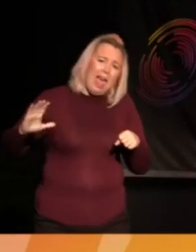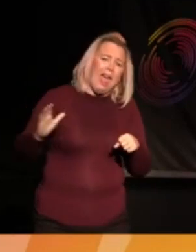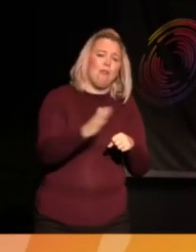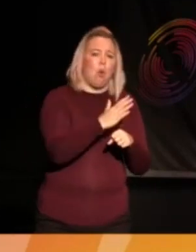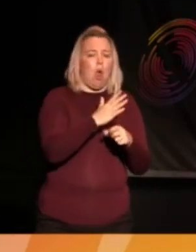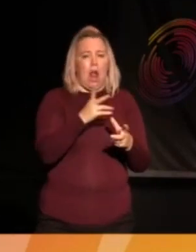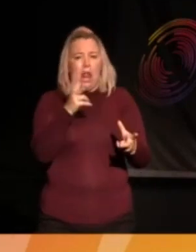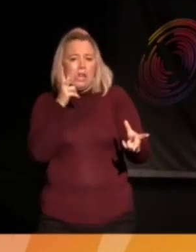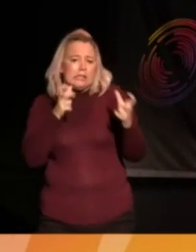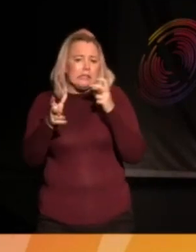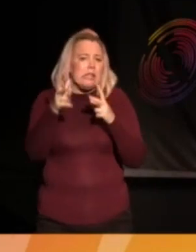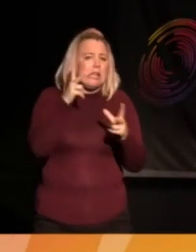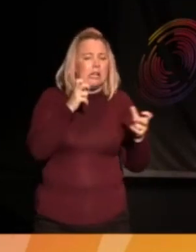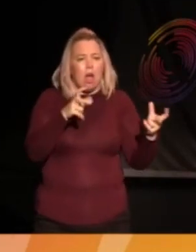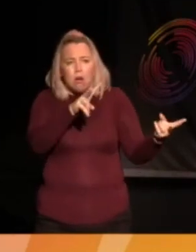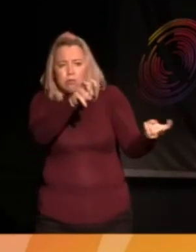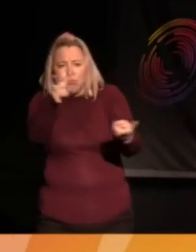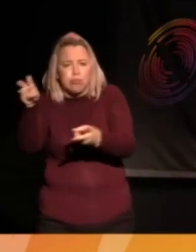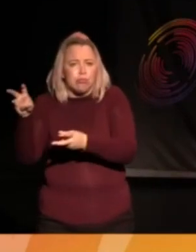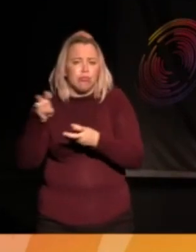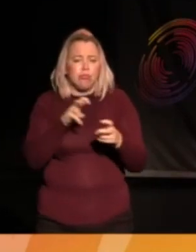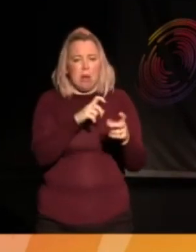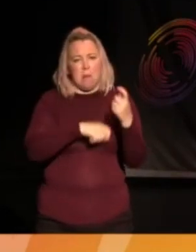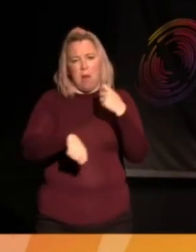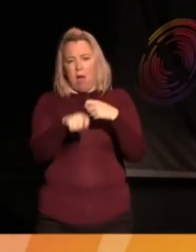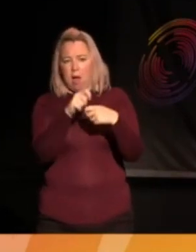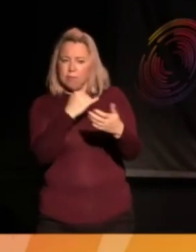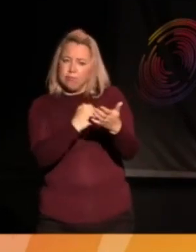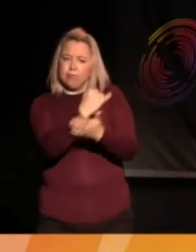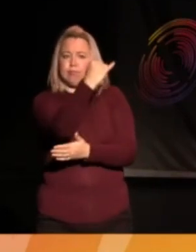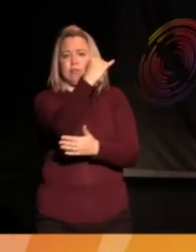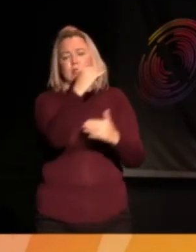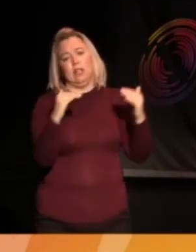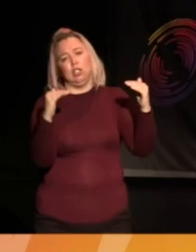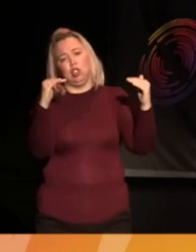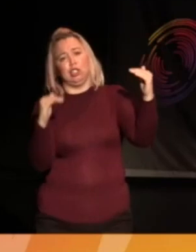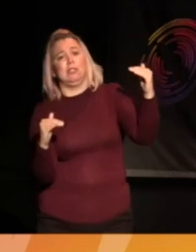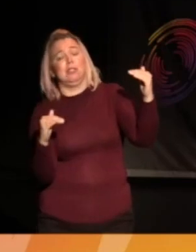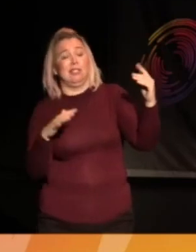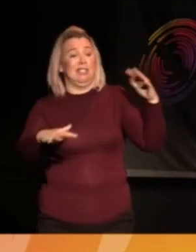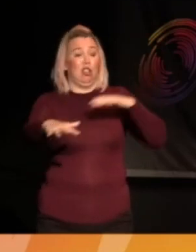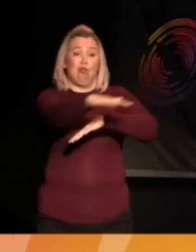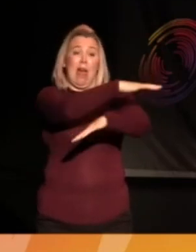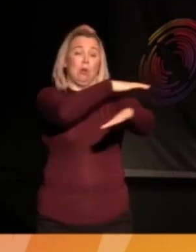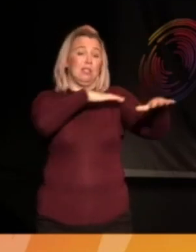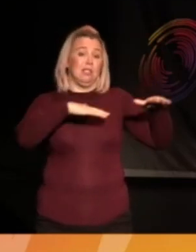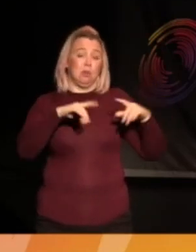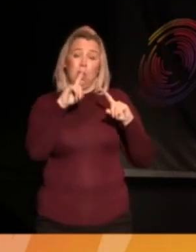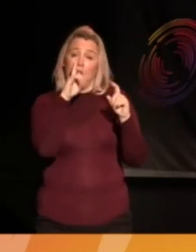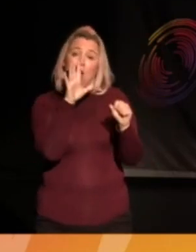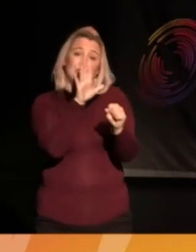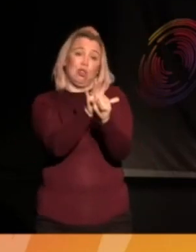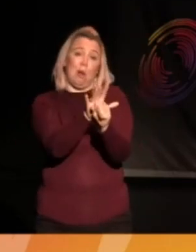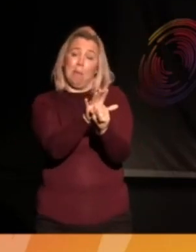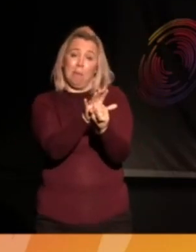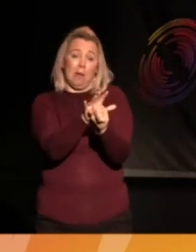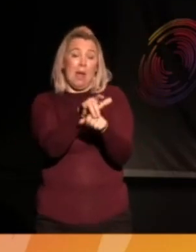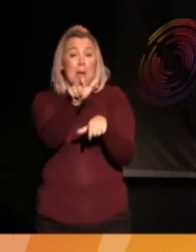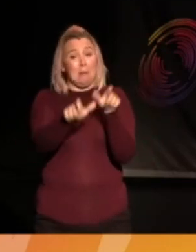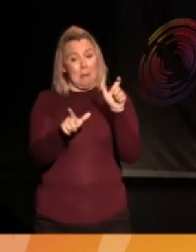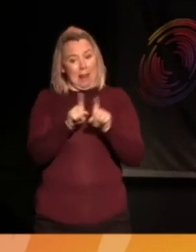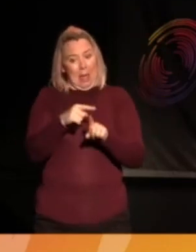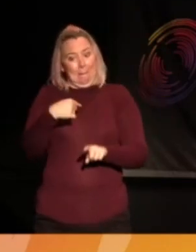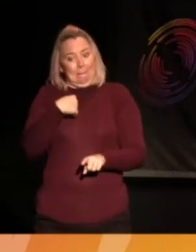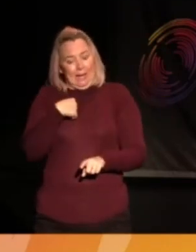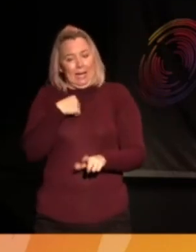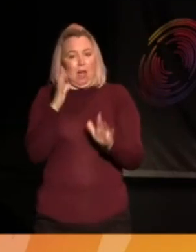start listening to what they're saying and get more serious about tackling injustice because it's all around us I'm afraid. People like me need to